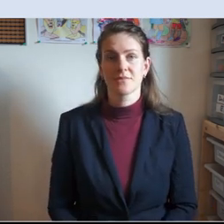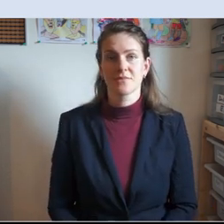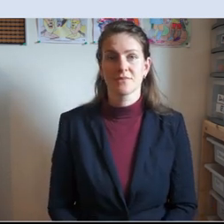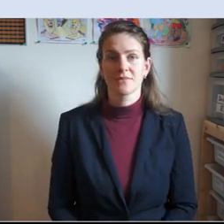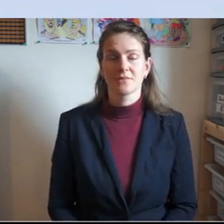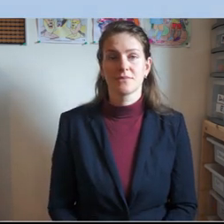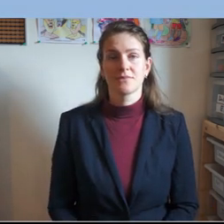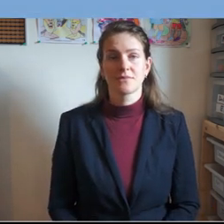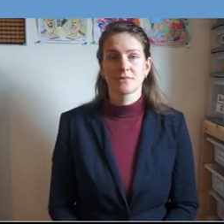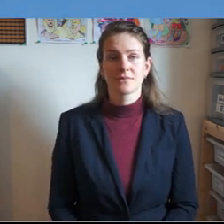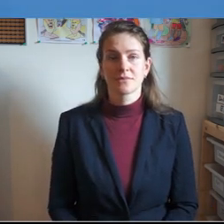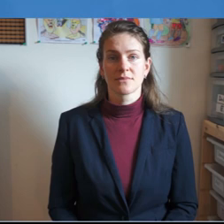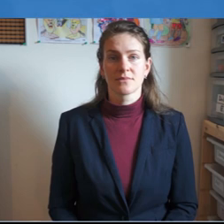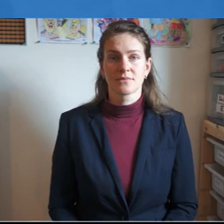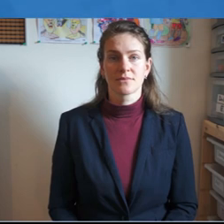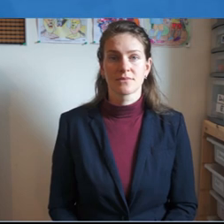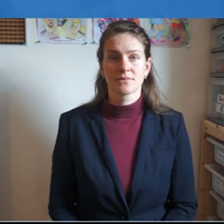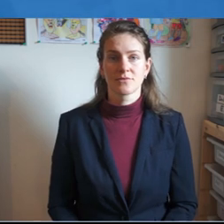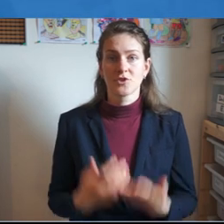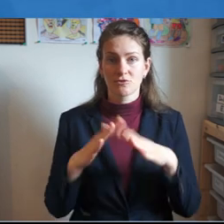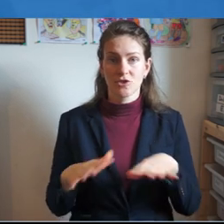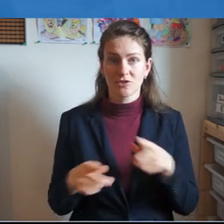Well, children, boys and girls,